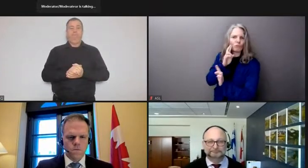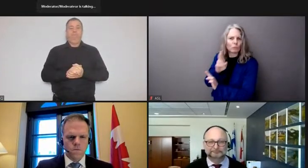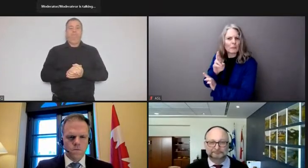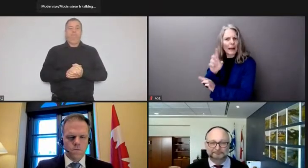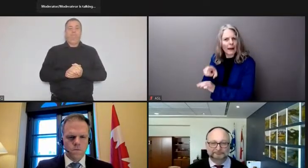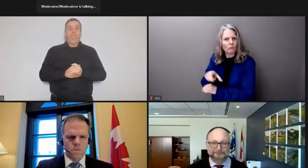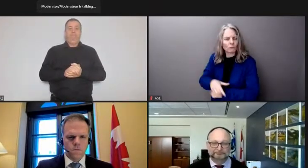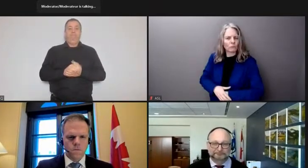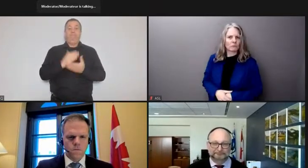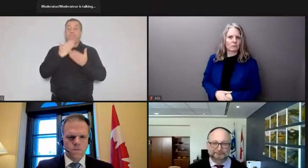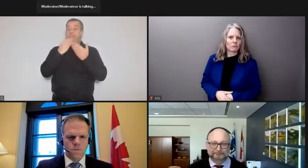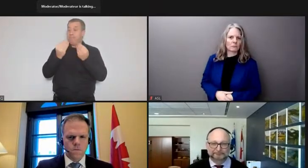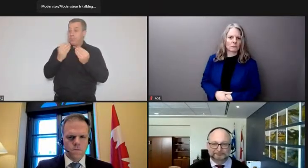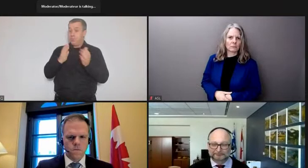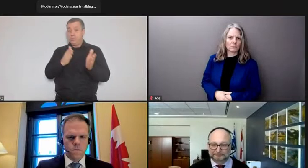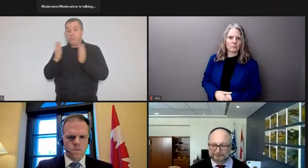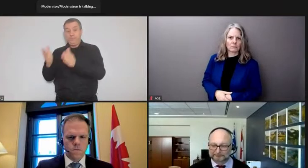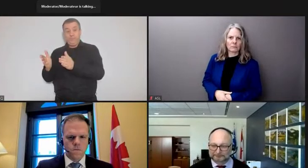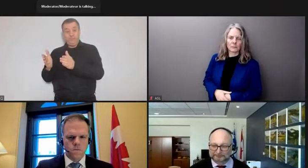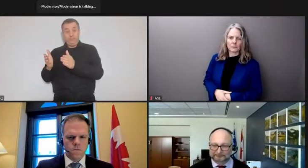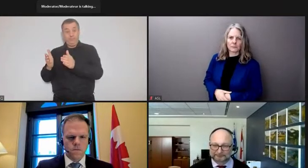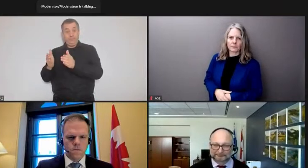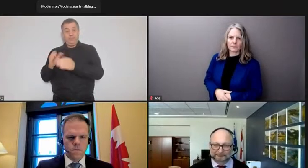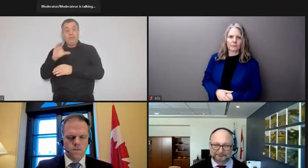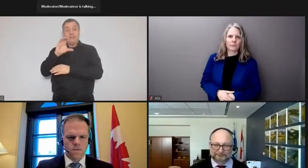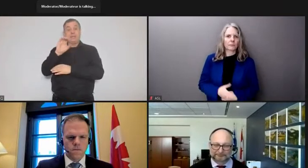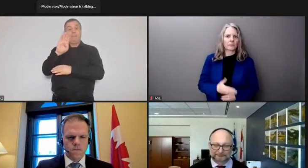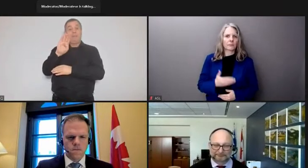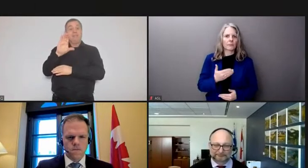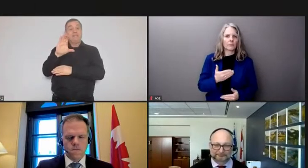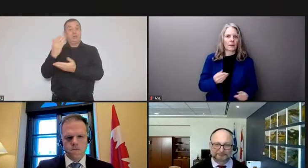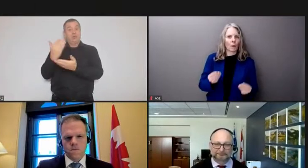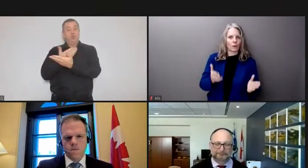Merci beaucoup. va passer à JP Tasker, CBC News.